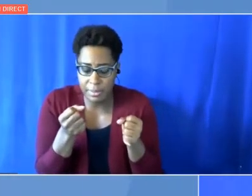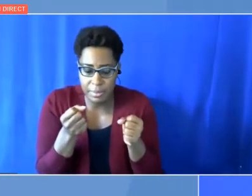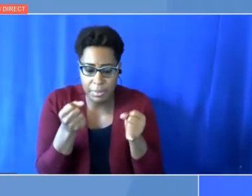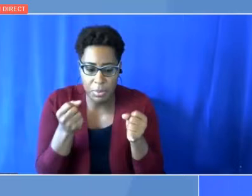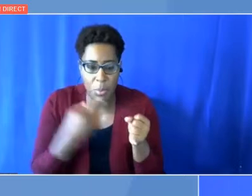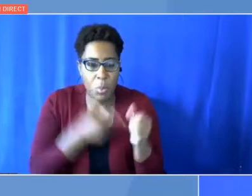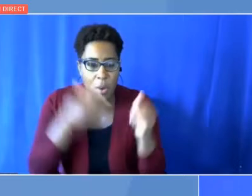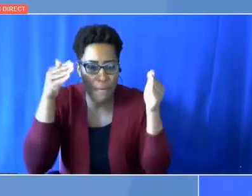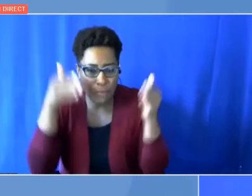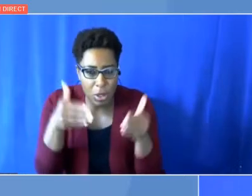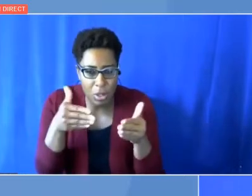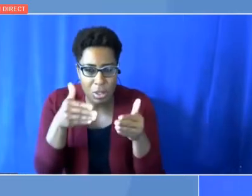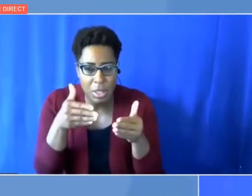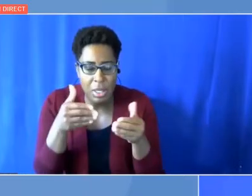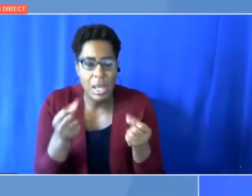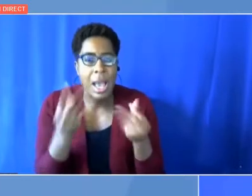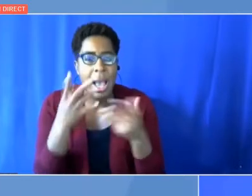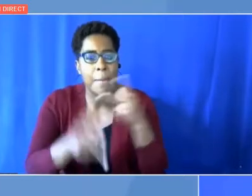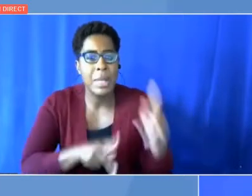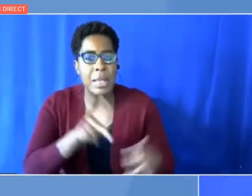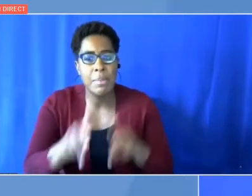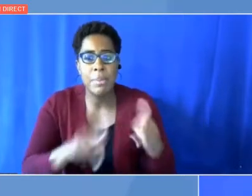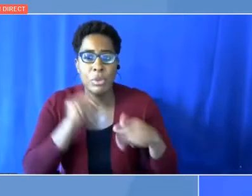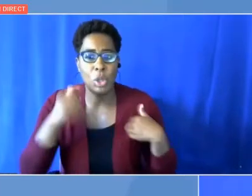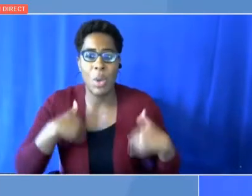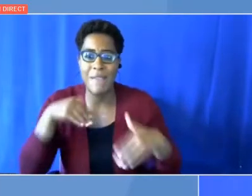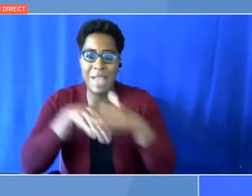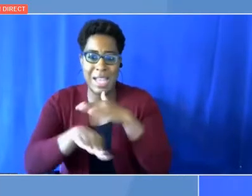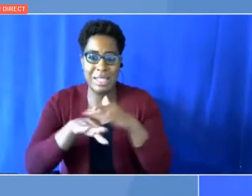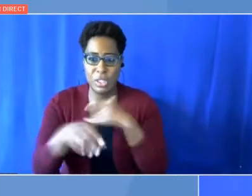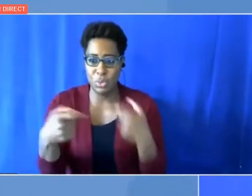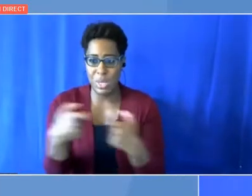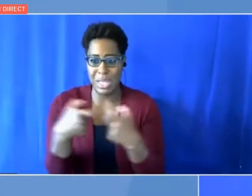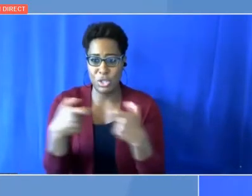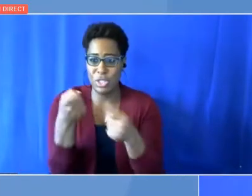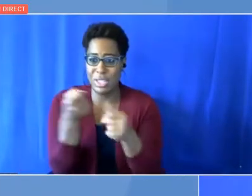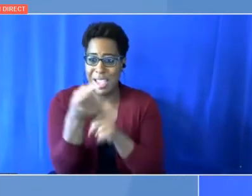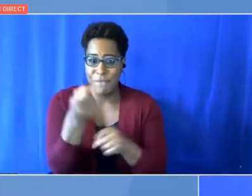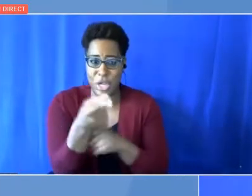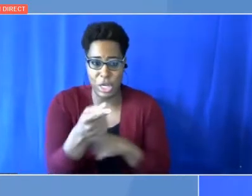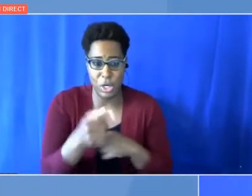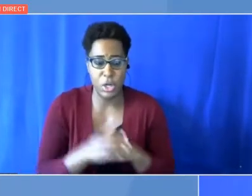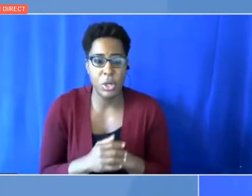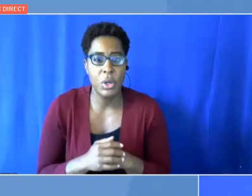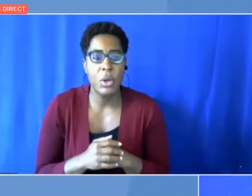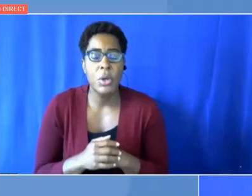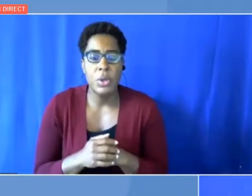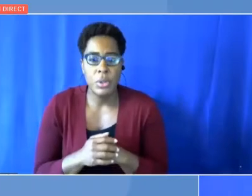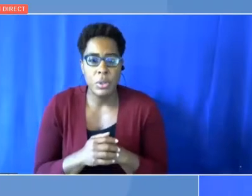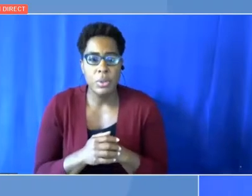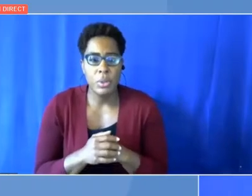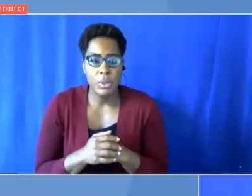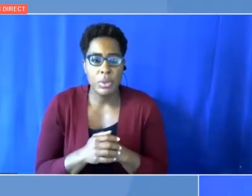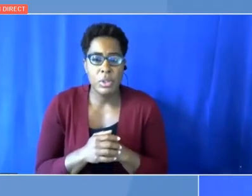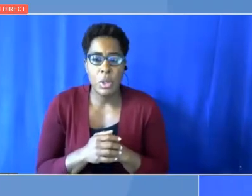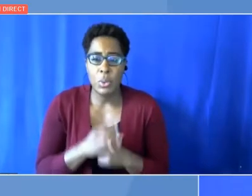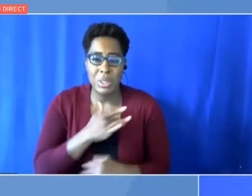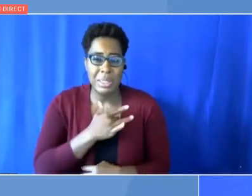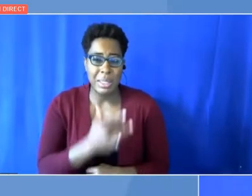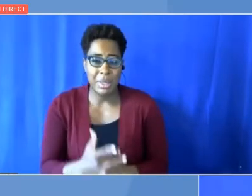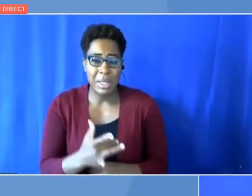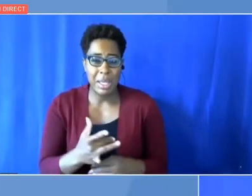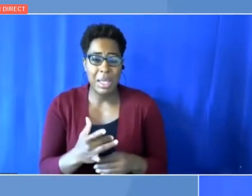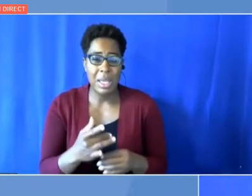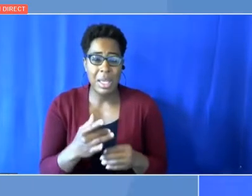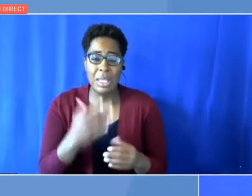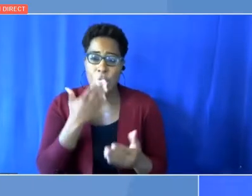Last 20 years, each year, there was a very good trend. Every year, the number of people who have no access